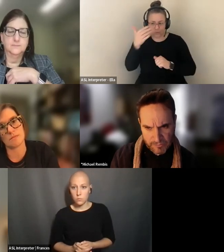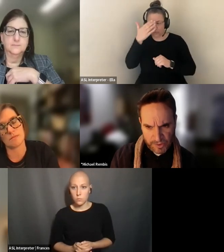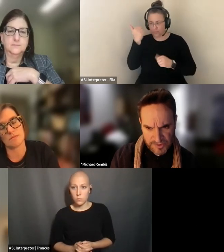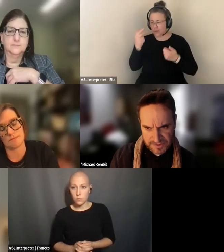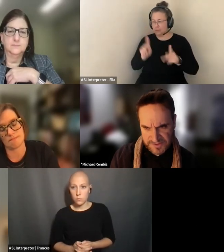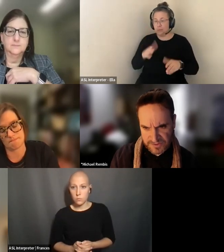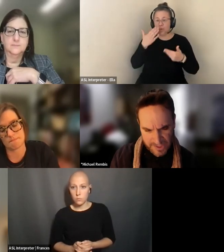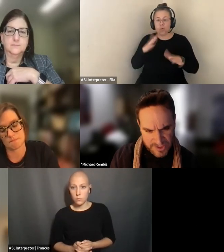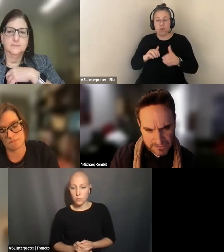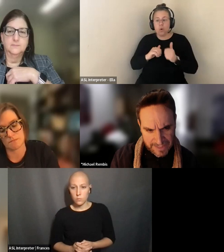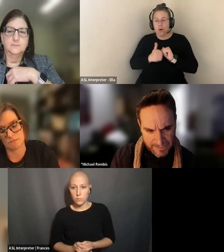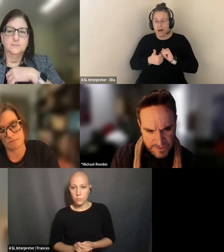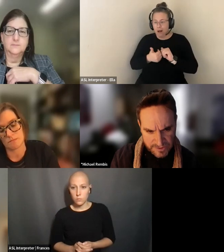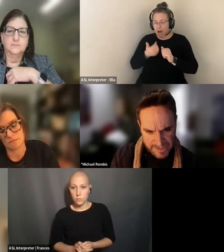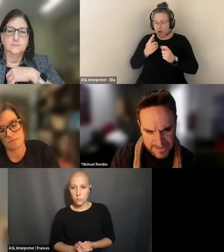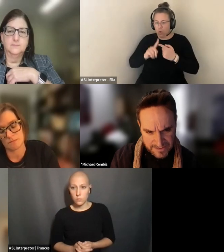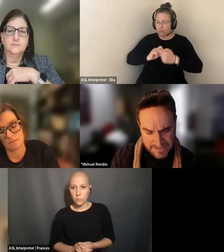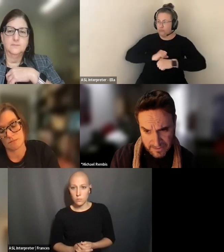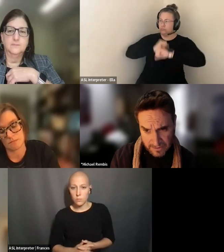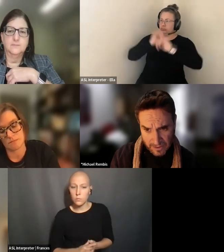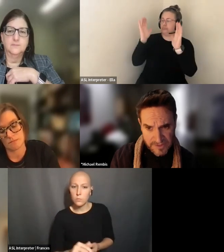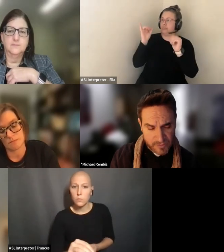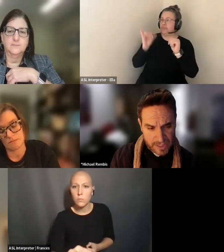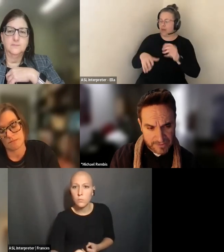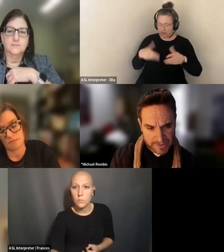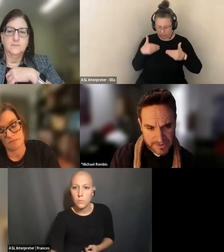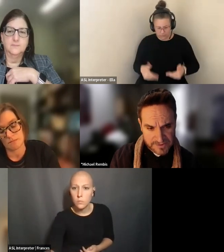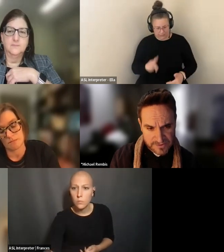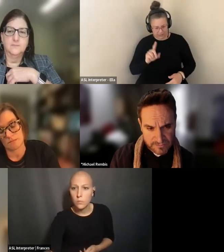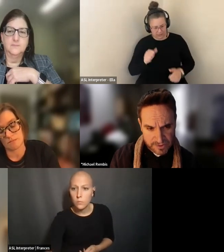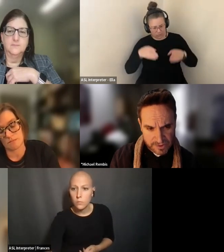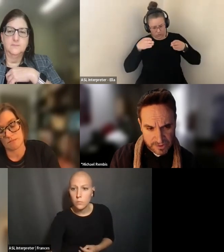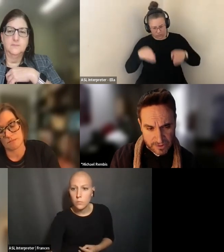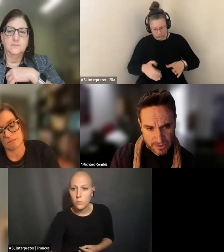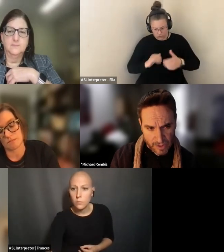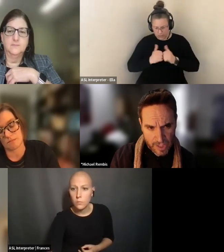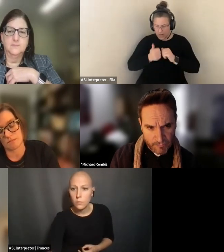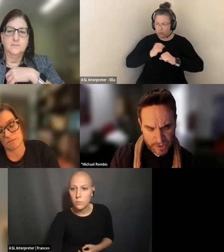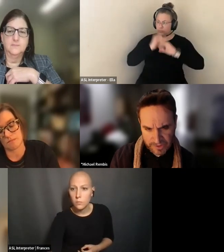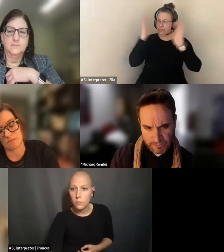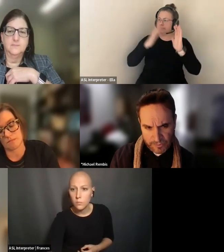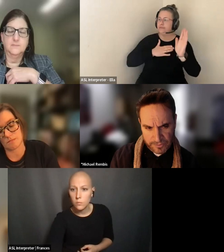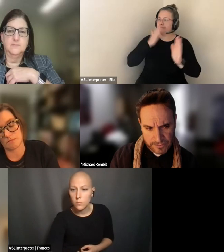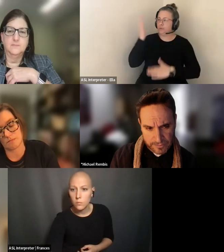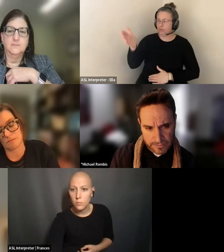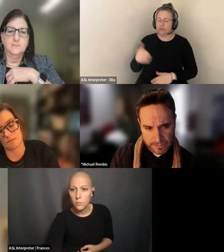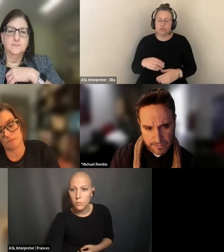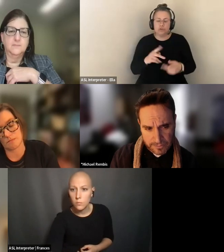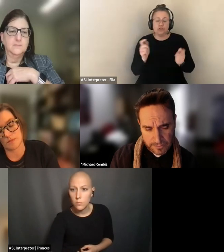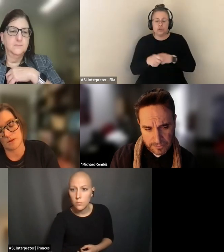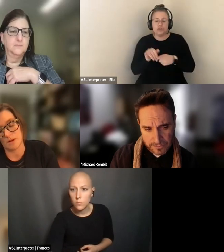PERSON AND SO CHANGING OUR LANGUAGE IN THAT SENSE AS WELL I THINK IS REALLY, REALLY IMPORTANT.